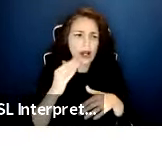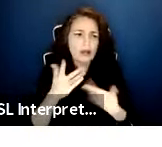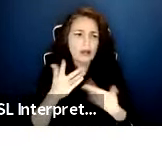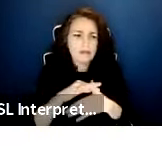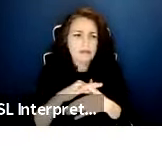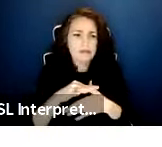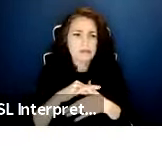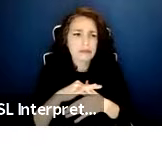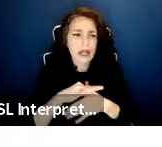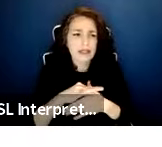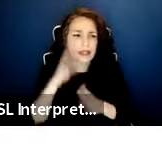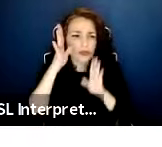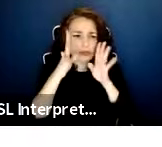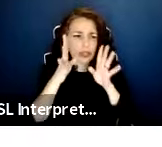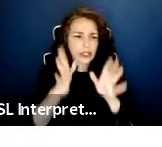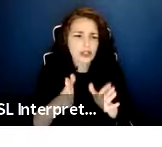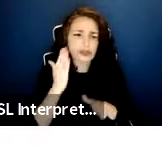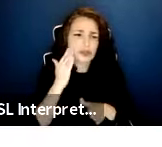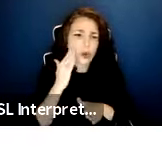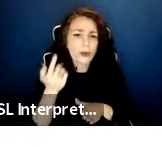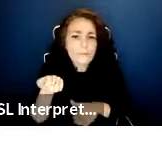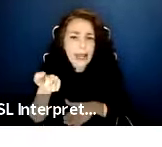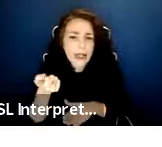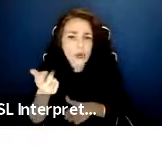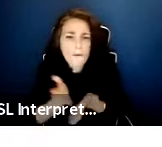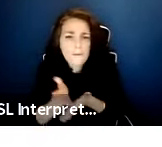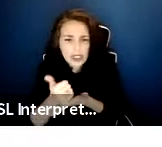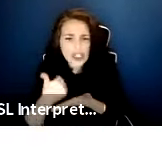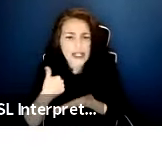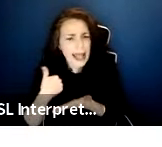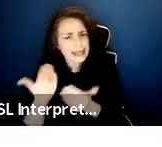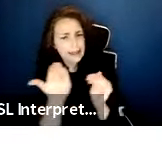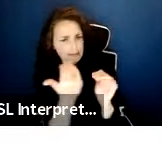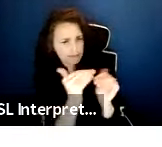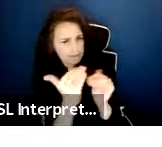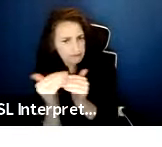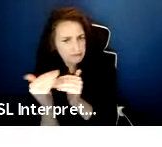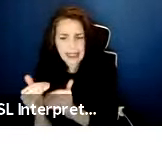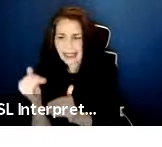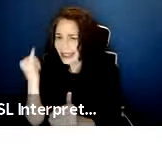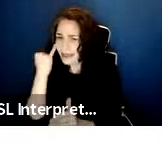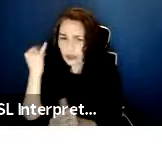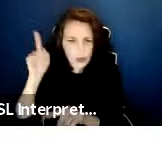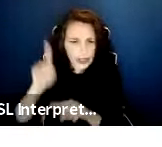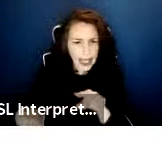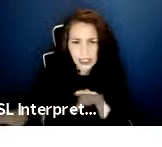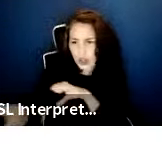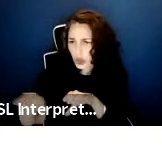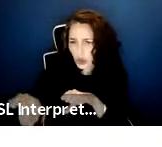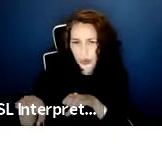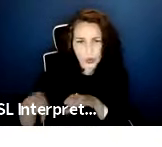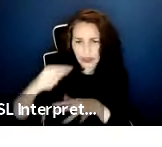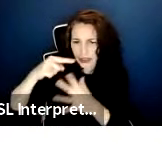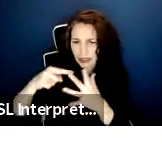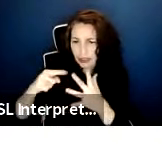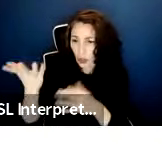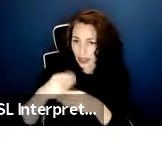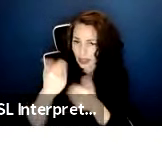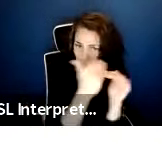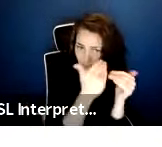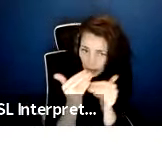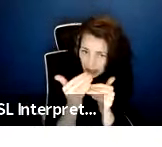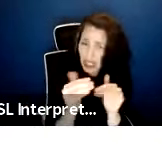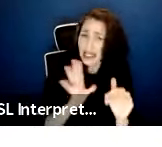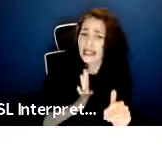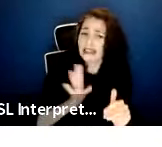parameters. And if you're not going to be able to work within those parameters, we do have another agreement that